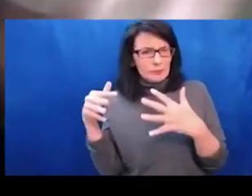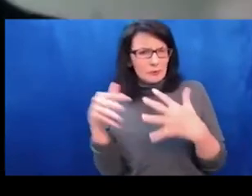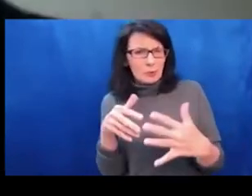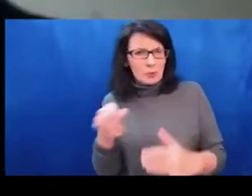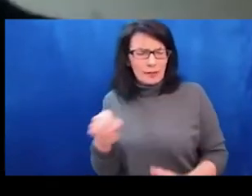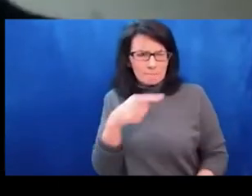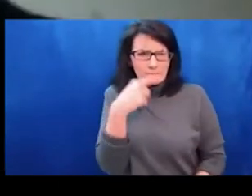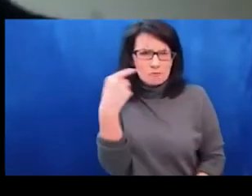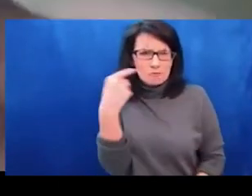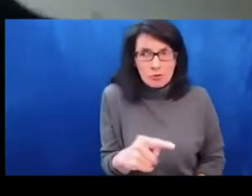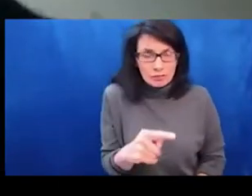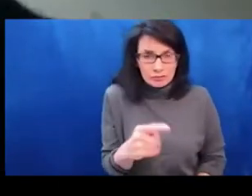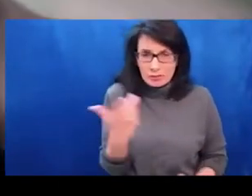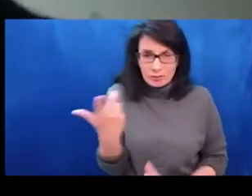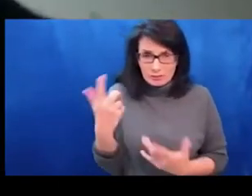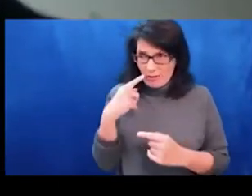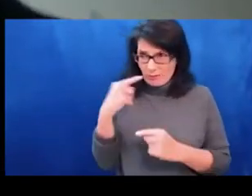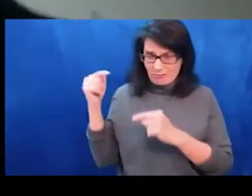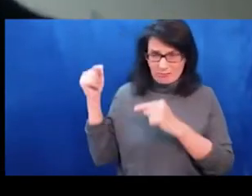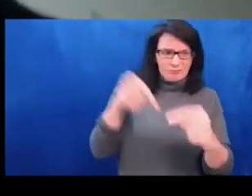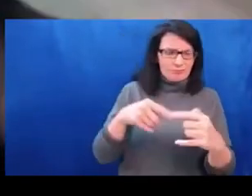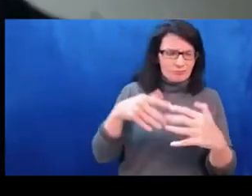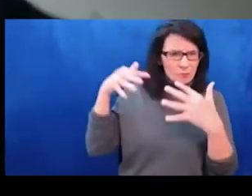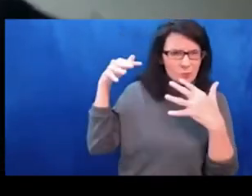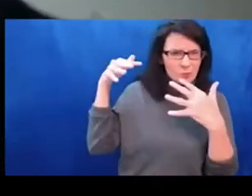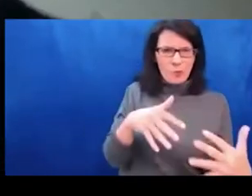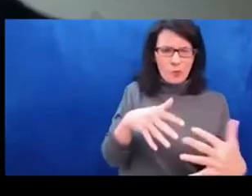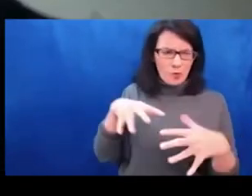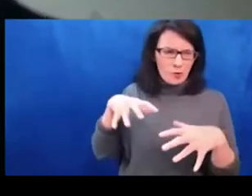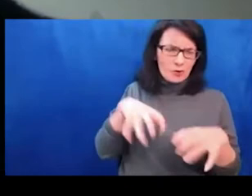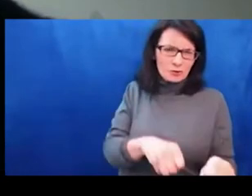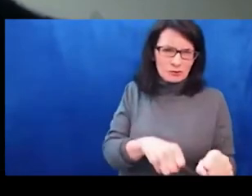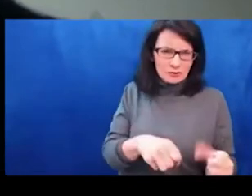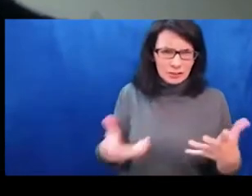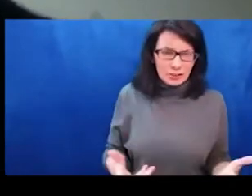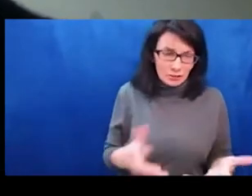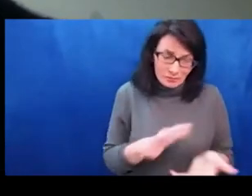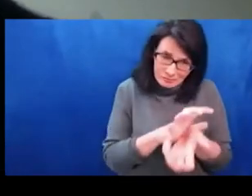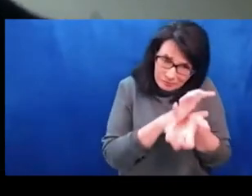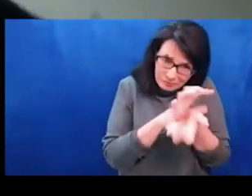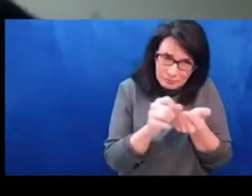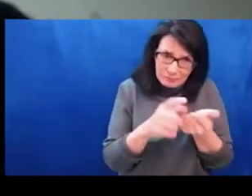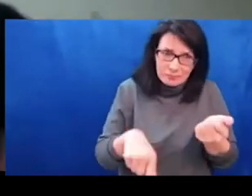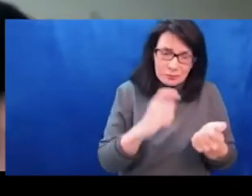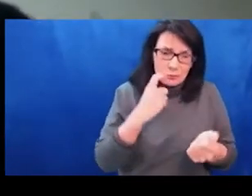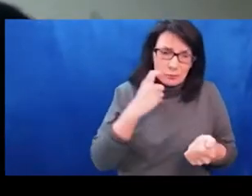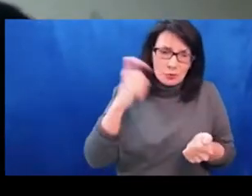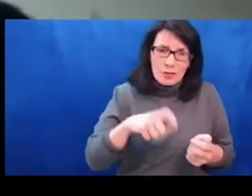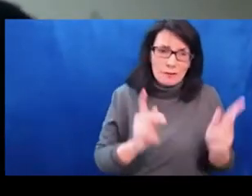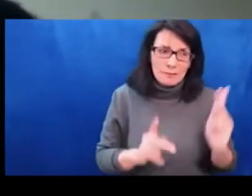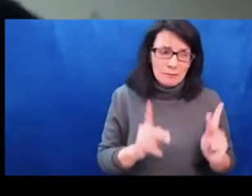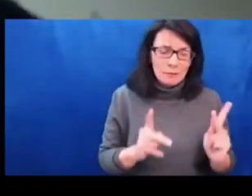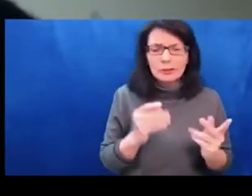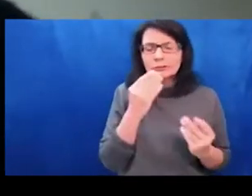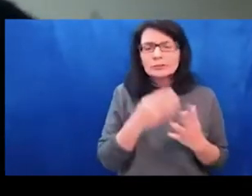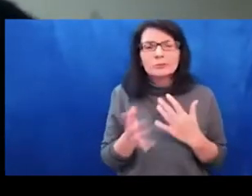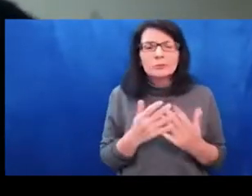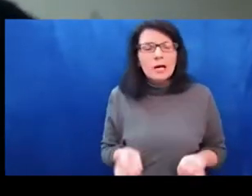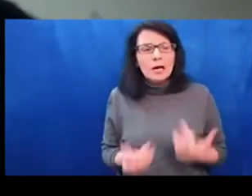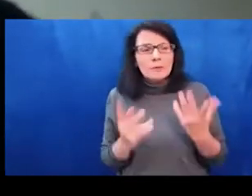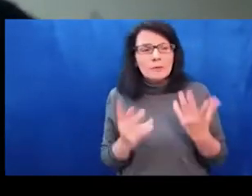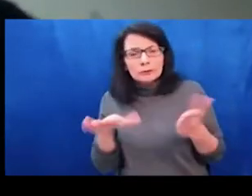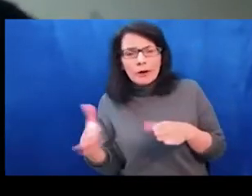and children abroad to safety while the men stay to fight for Ukraine. And all of this rupturing